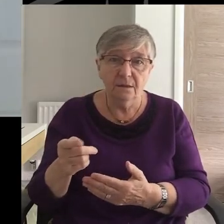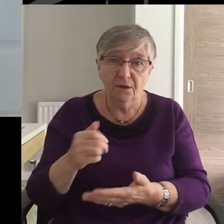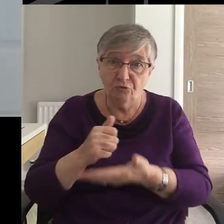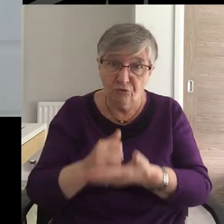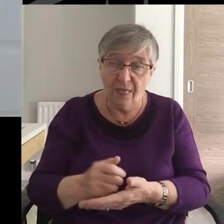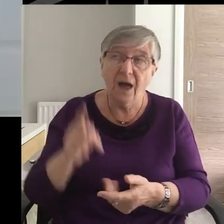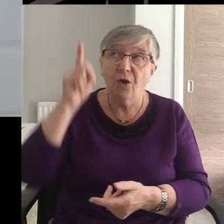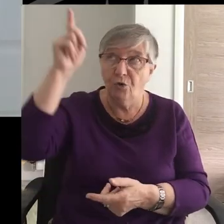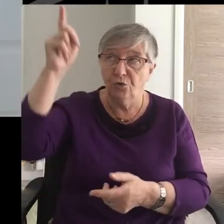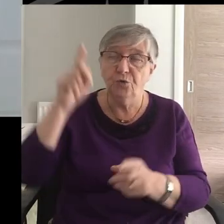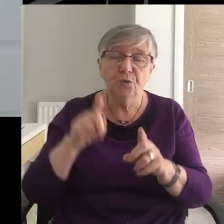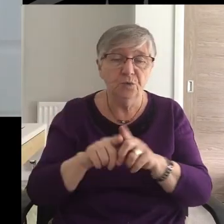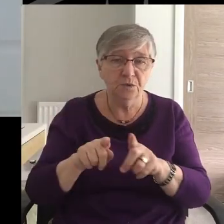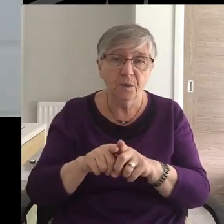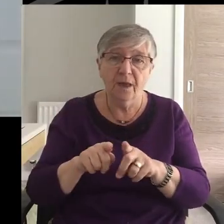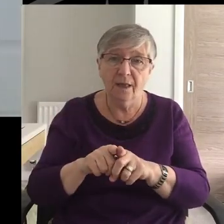Lord